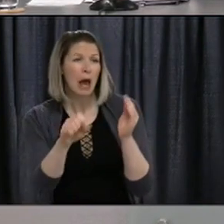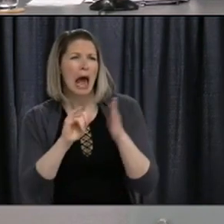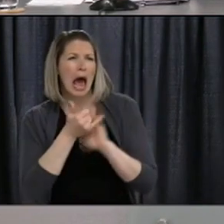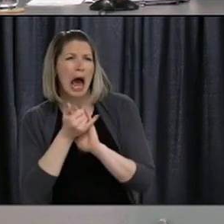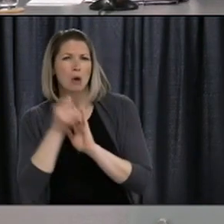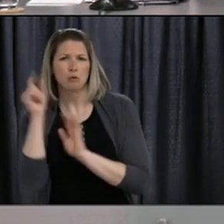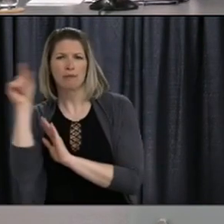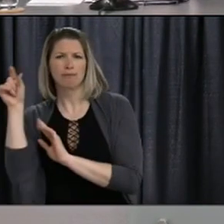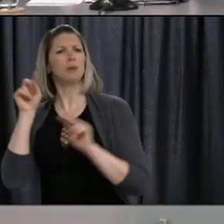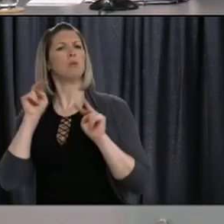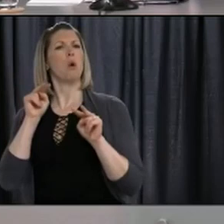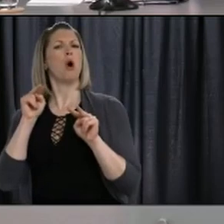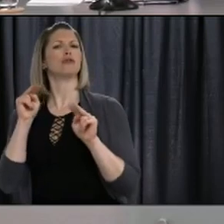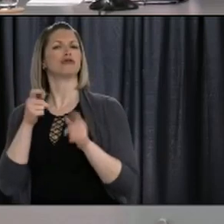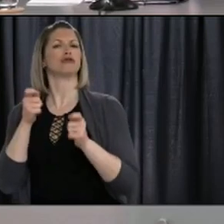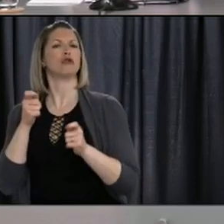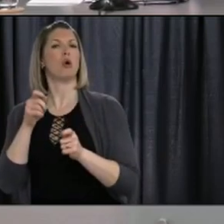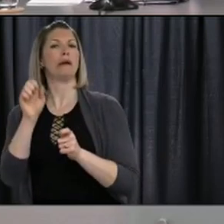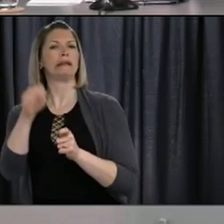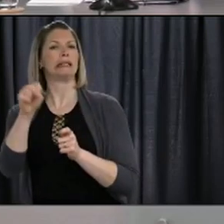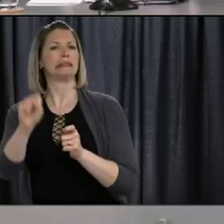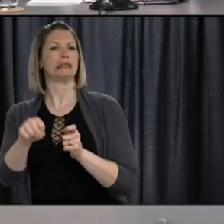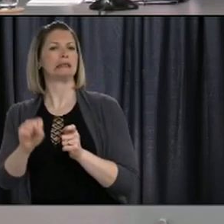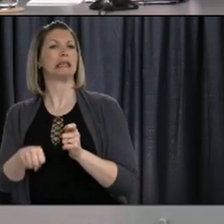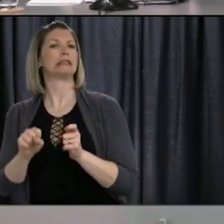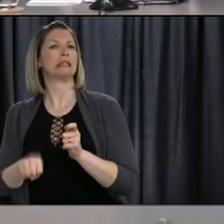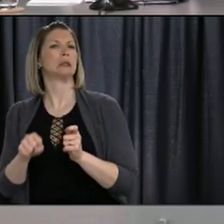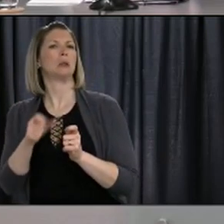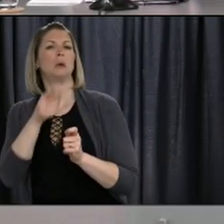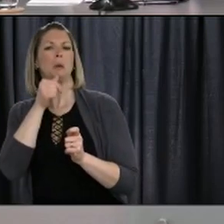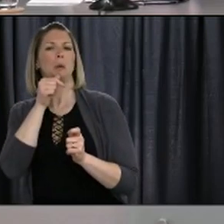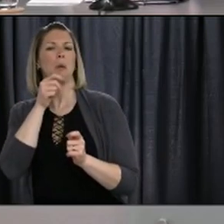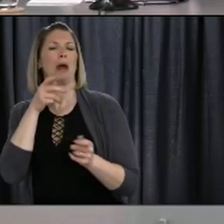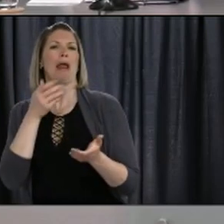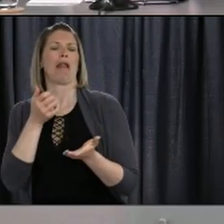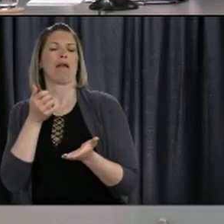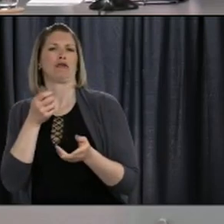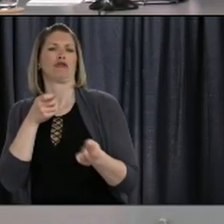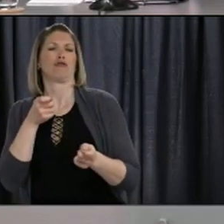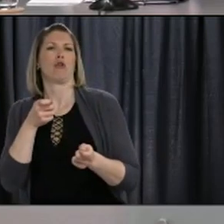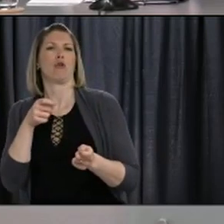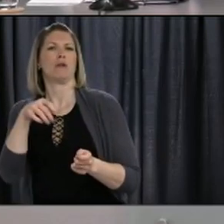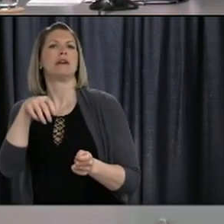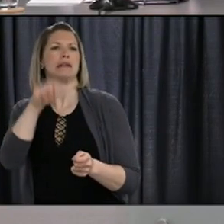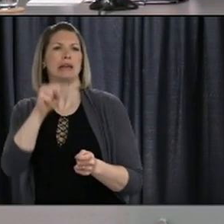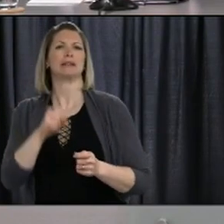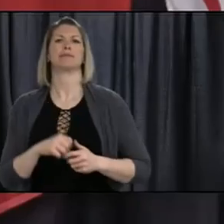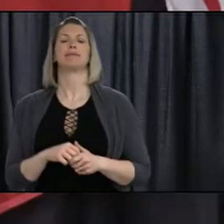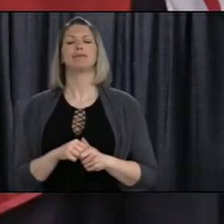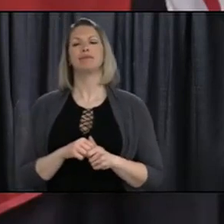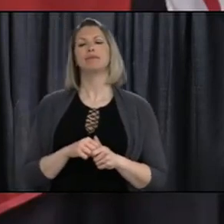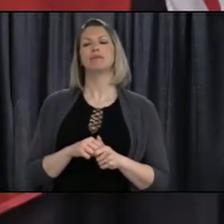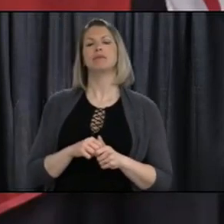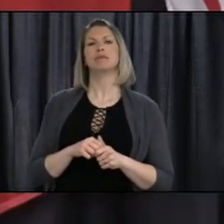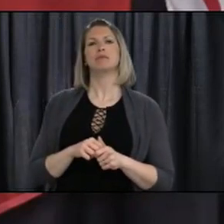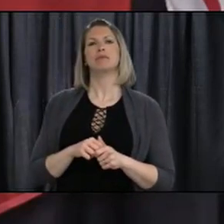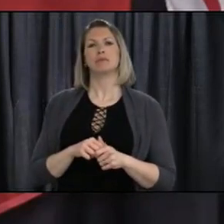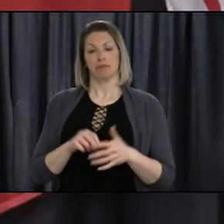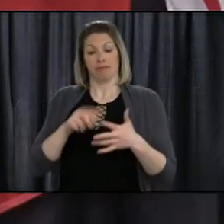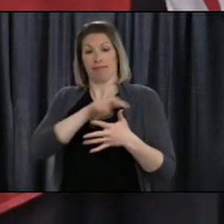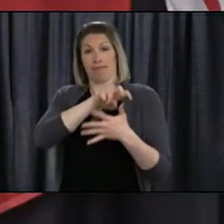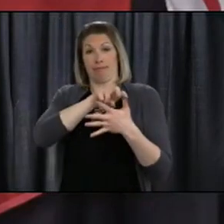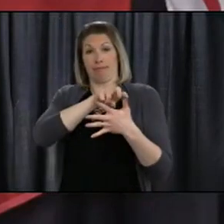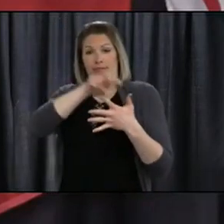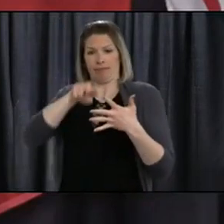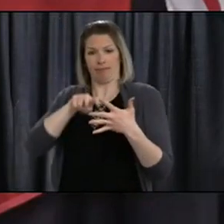Well, over the next week, since this comes into effect, Alert Level 4 at May 11th, so